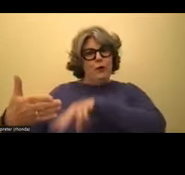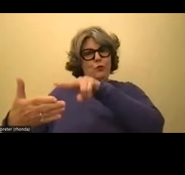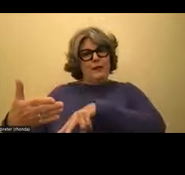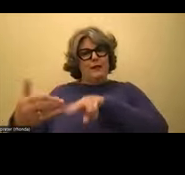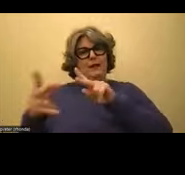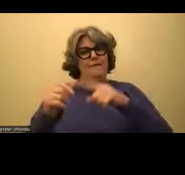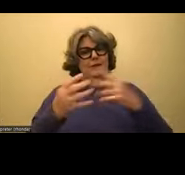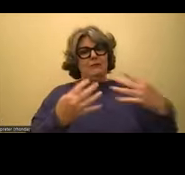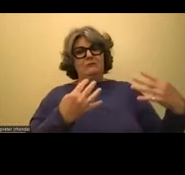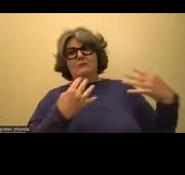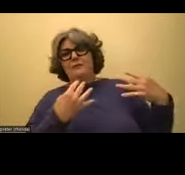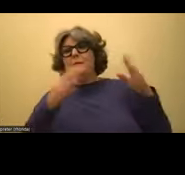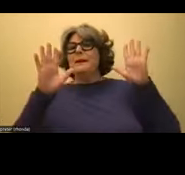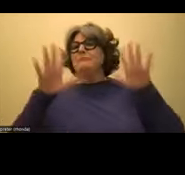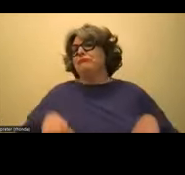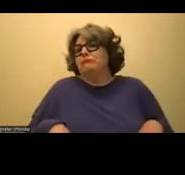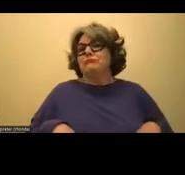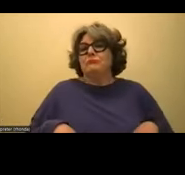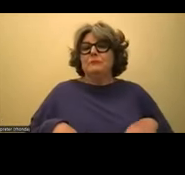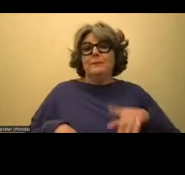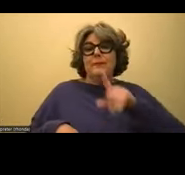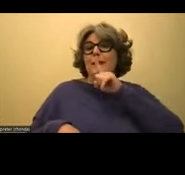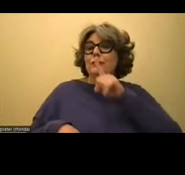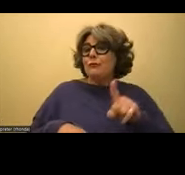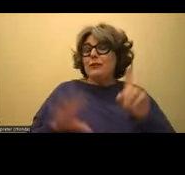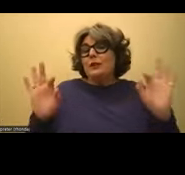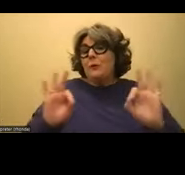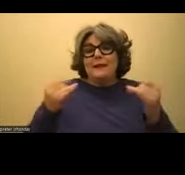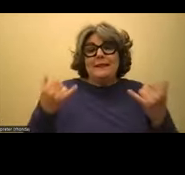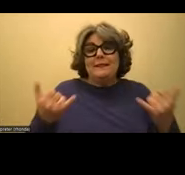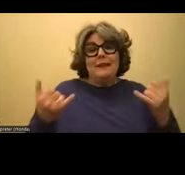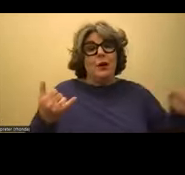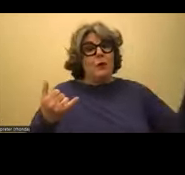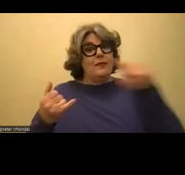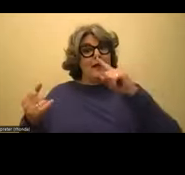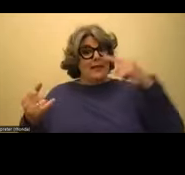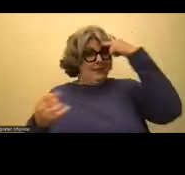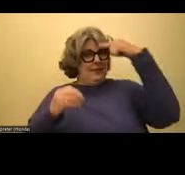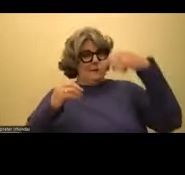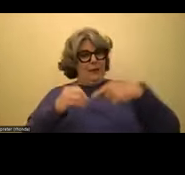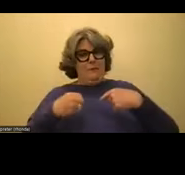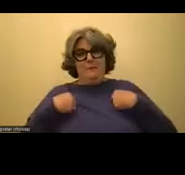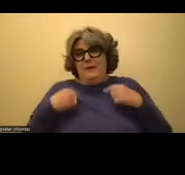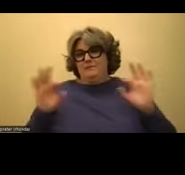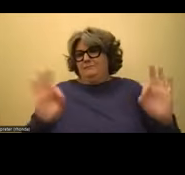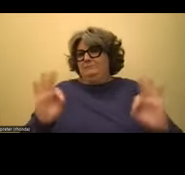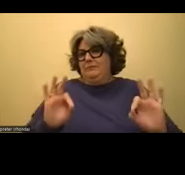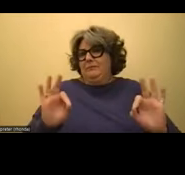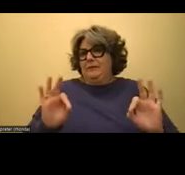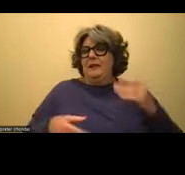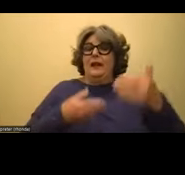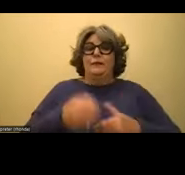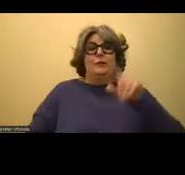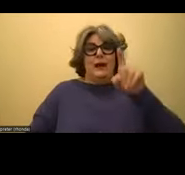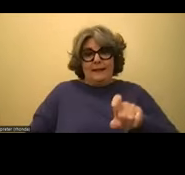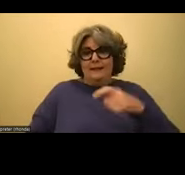But now I find that it's really not a big deal what other people think of me when I'm just doing what I need to do